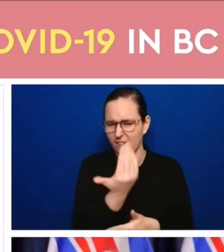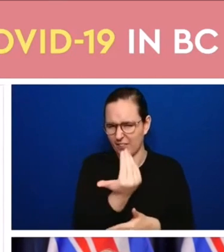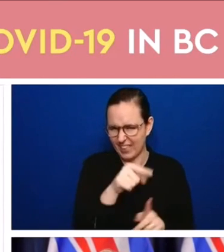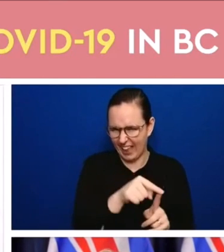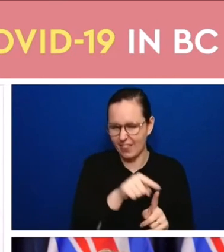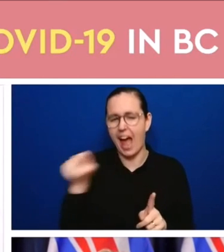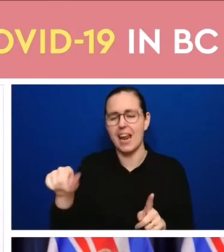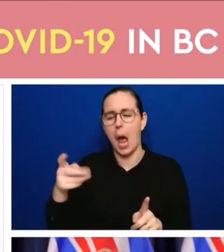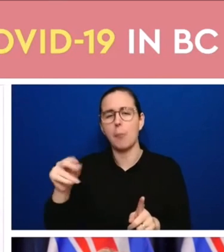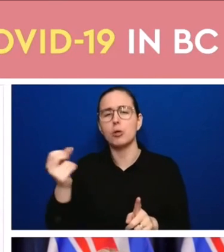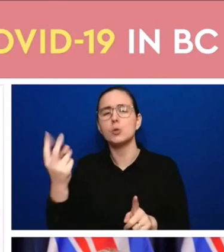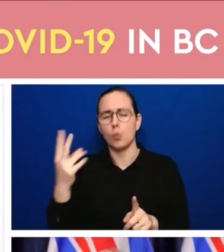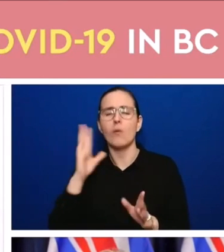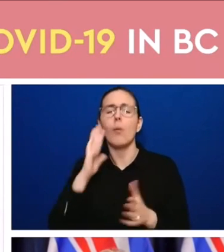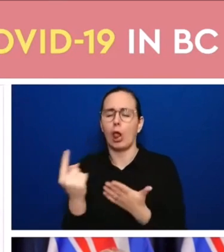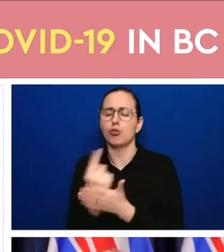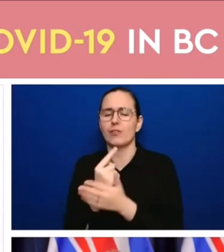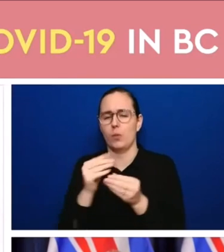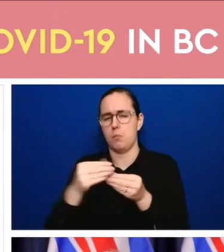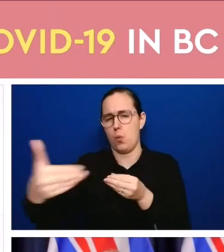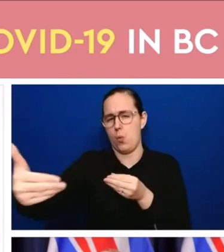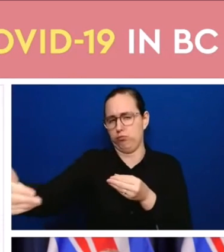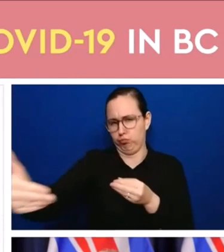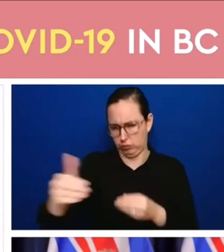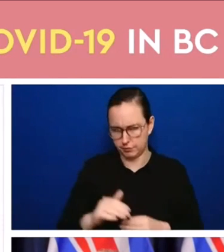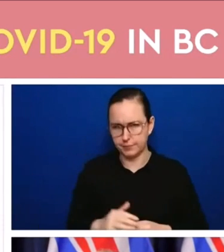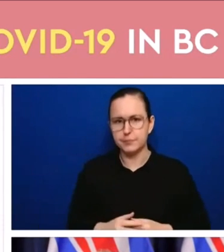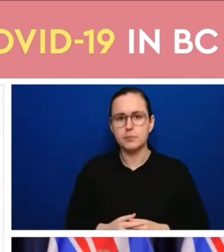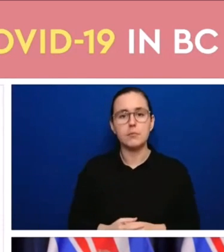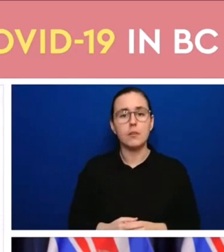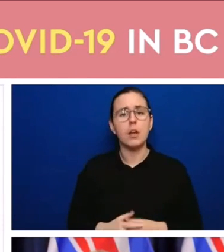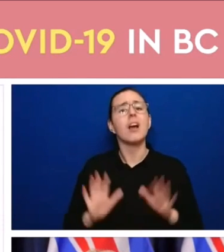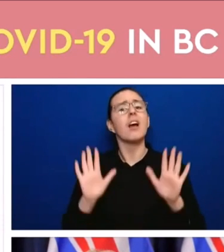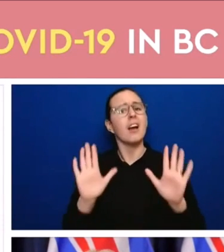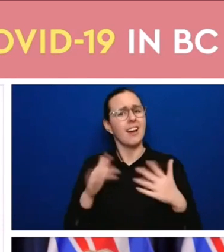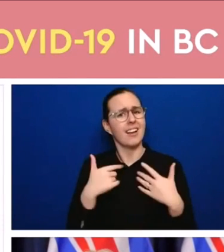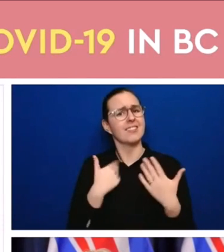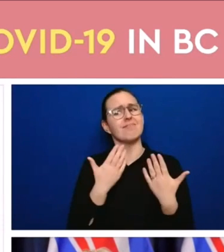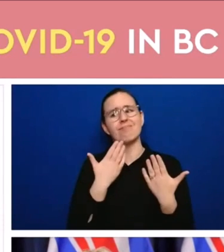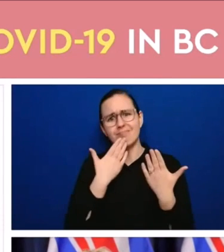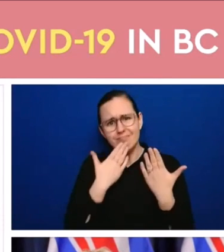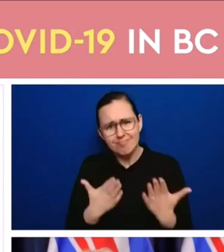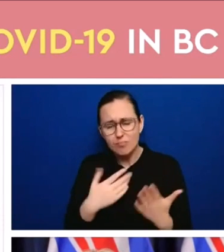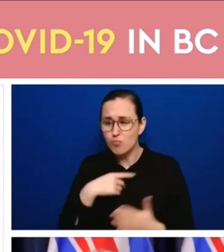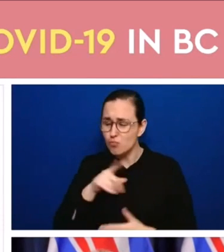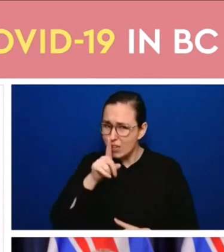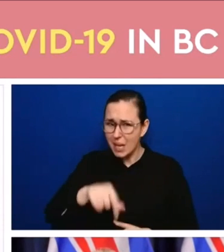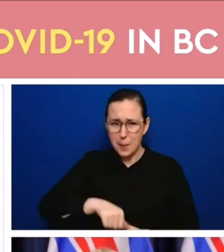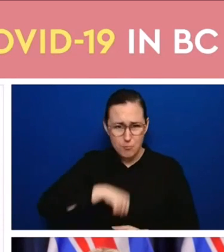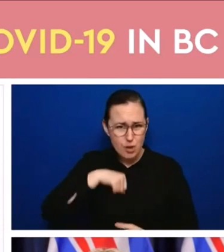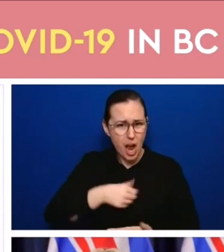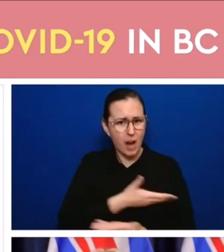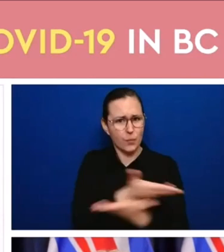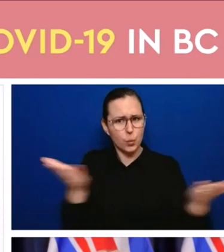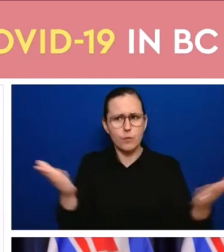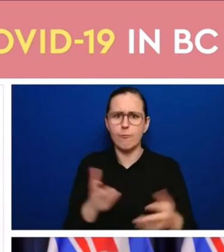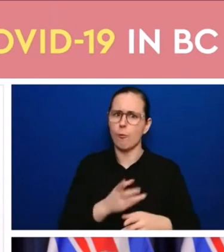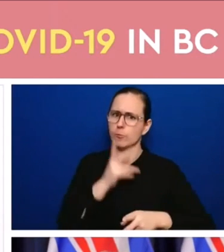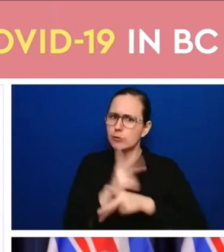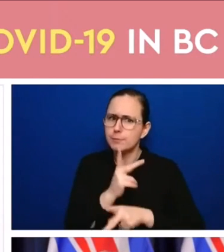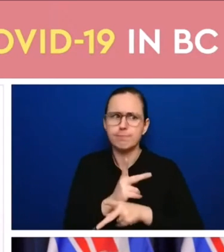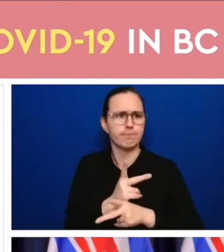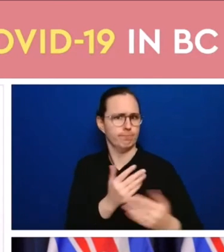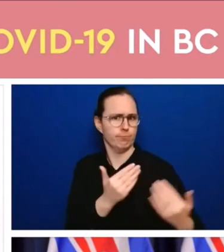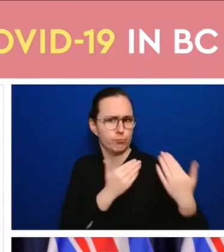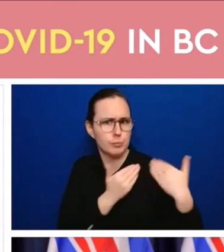have done to take care of each other to follow the guidance that we have we are at an exciting and positive milestone